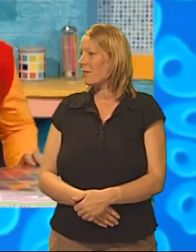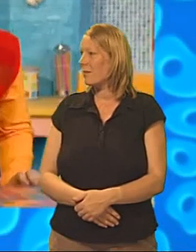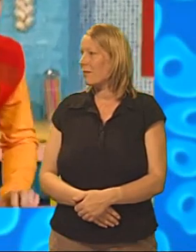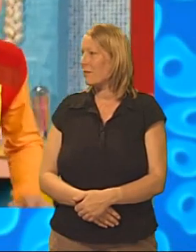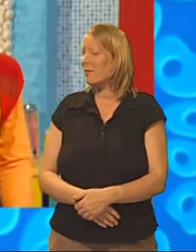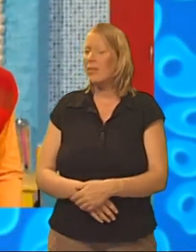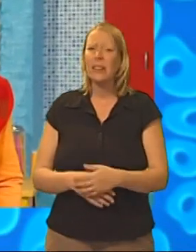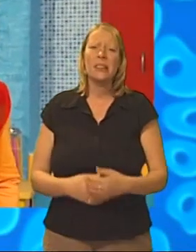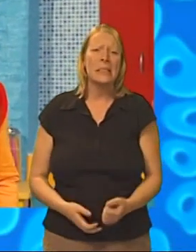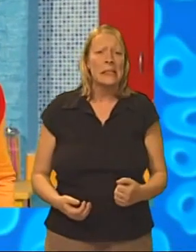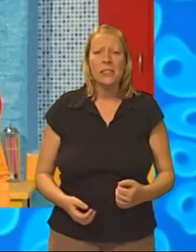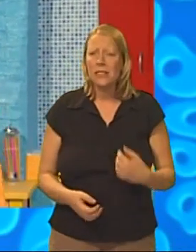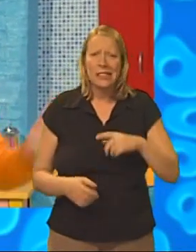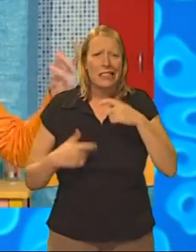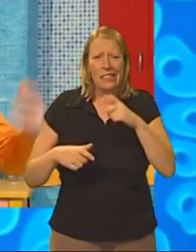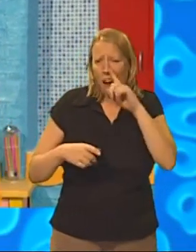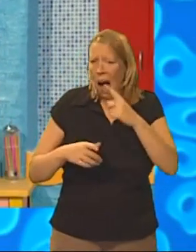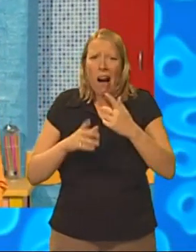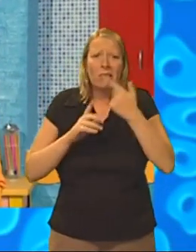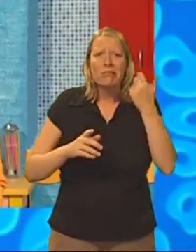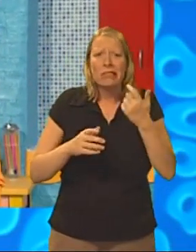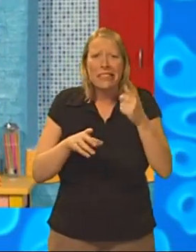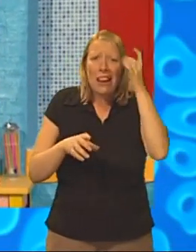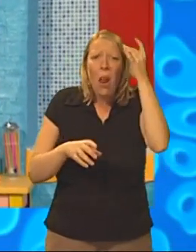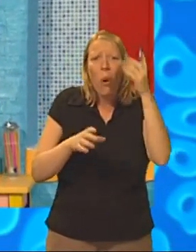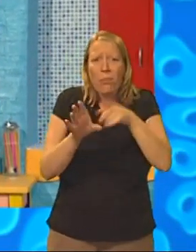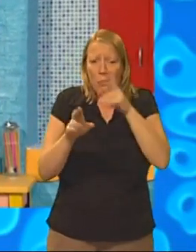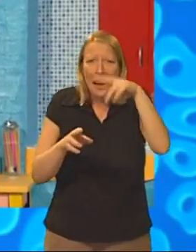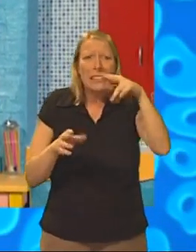Oh! I still can't find any yellow paint to do the sun!